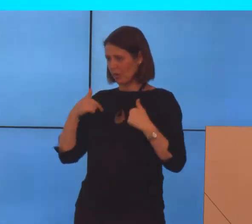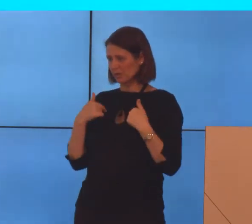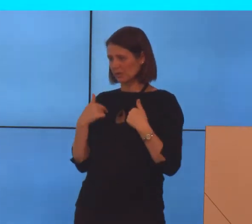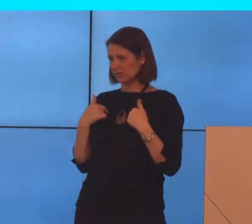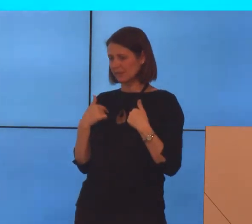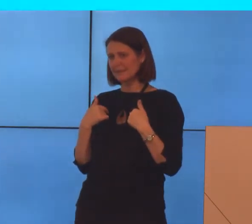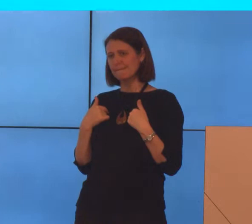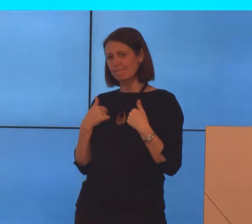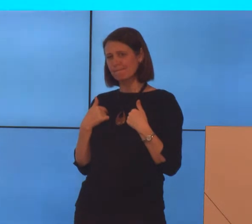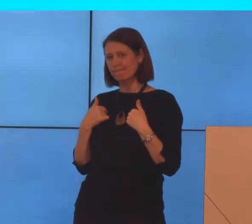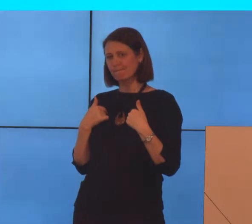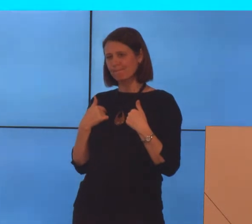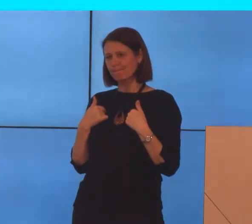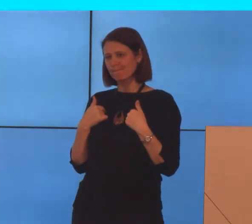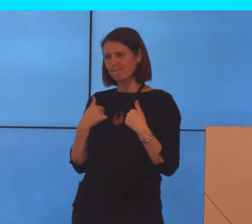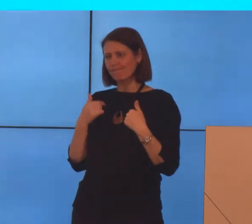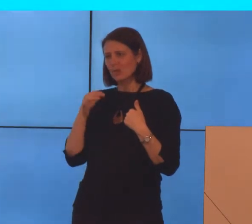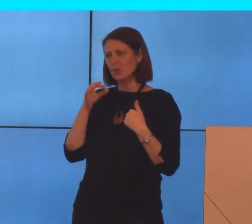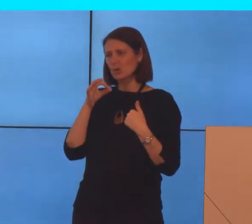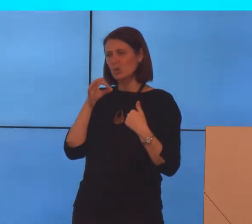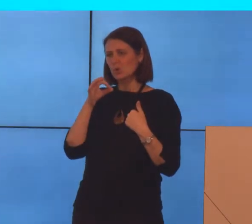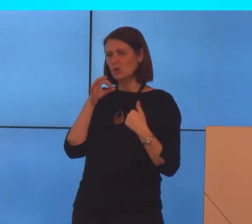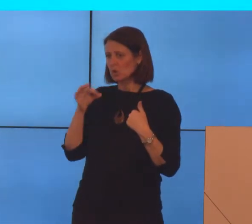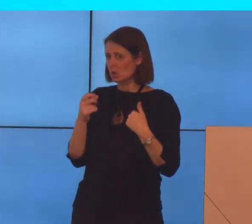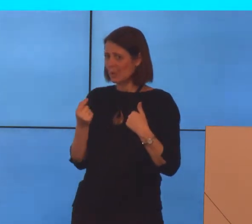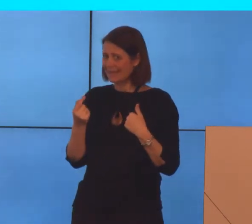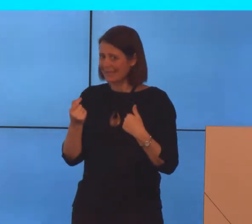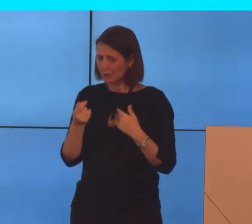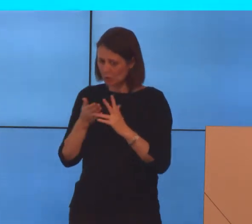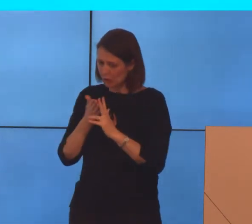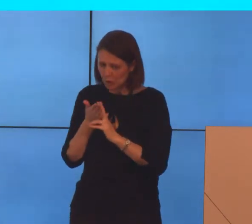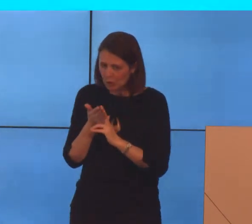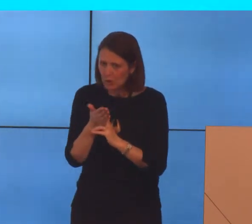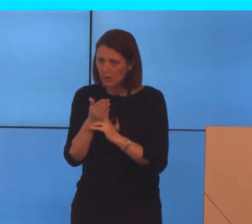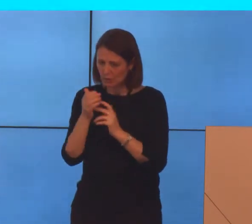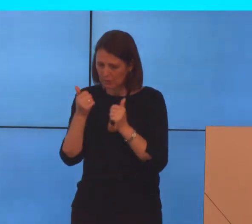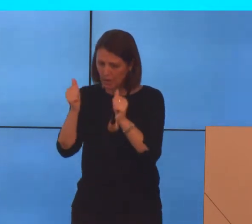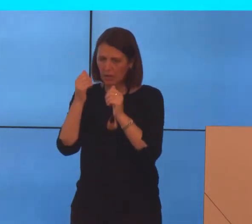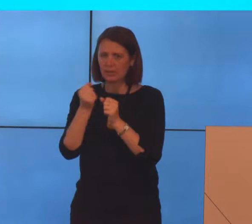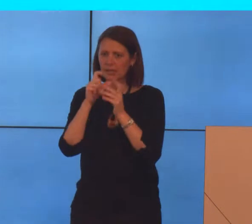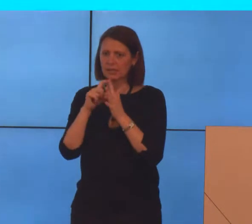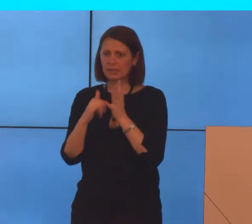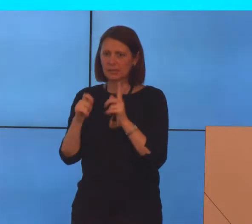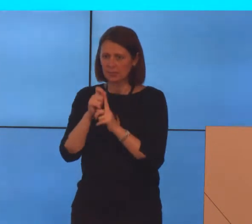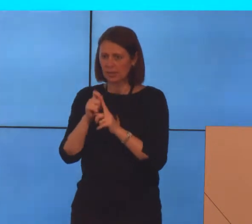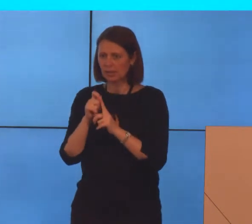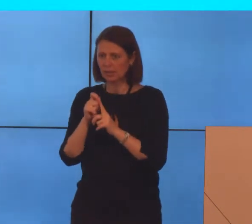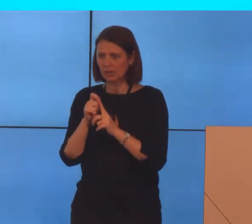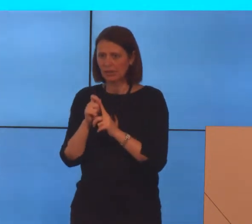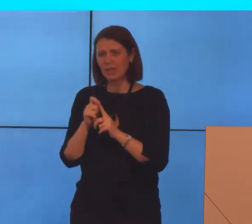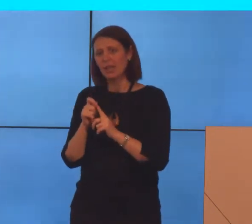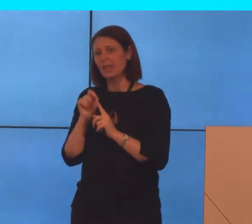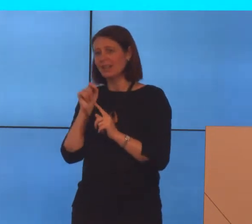that it's not necessarily as easy to navigate as it could be, and it also